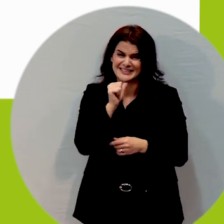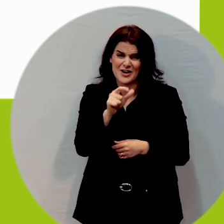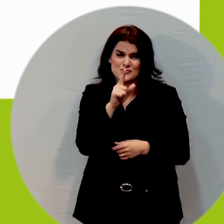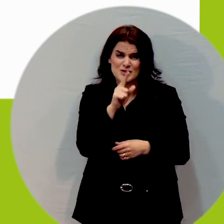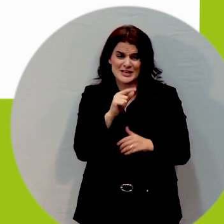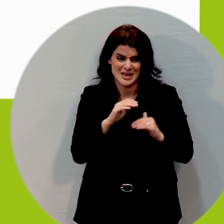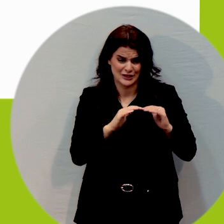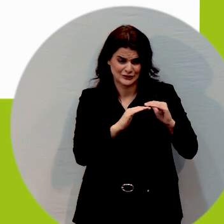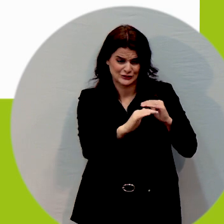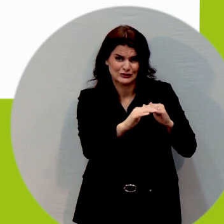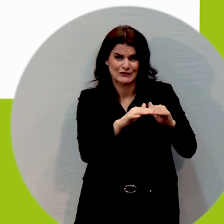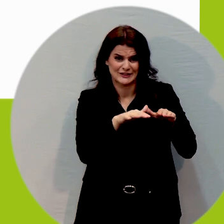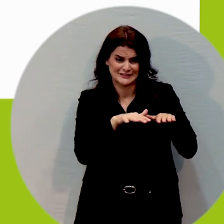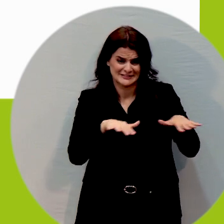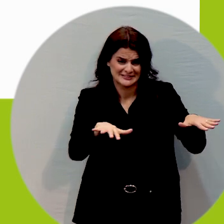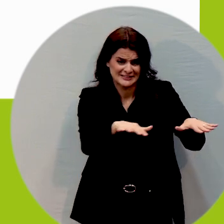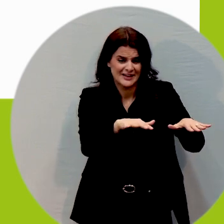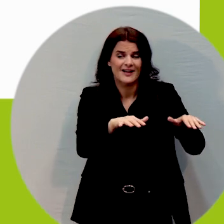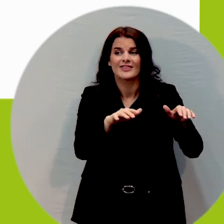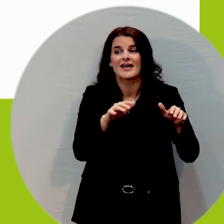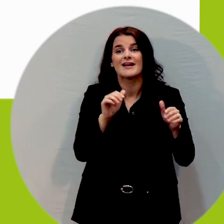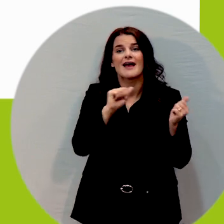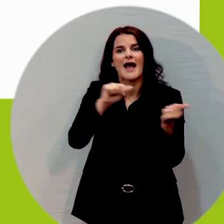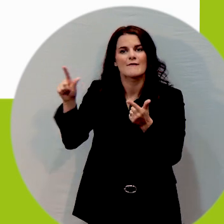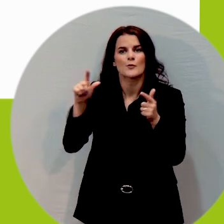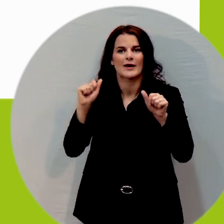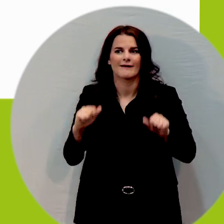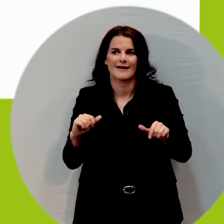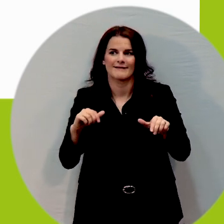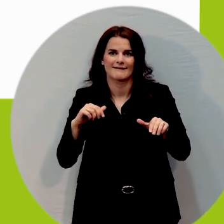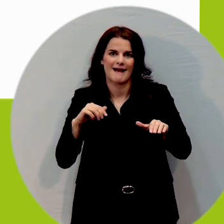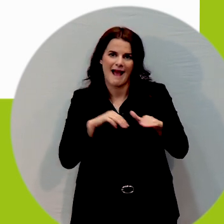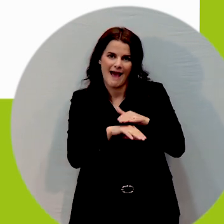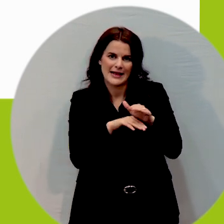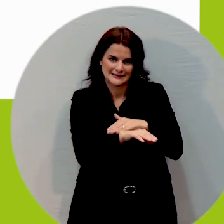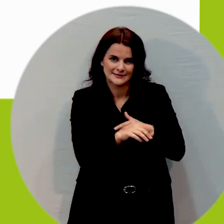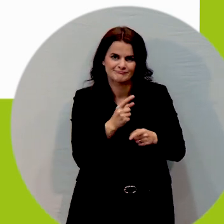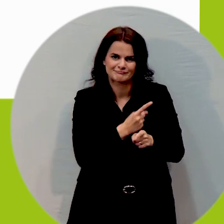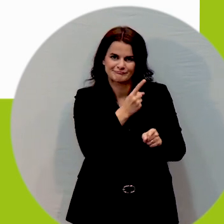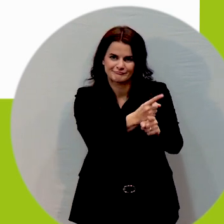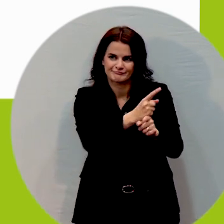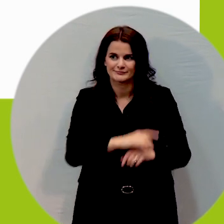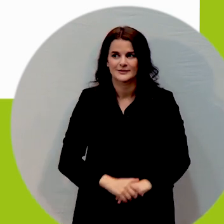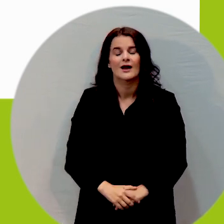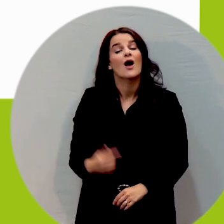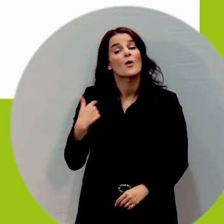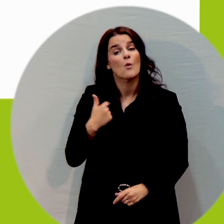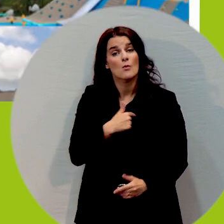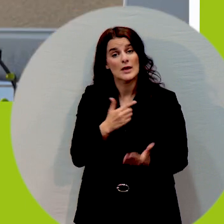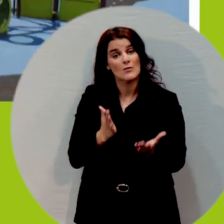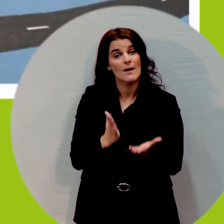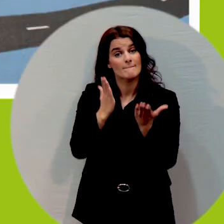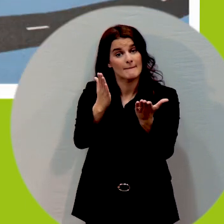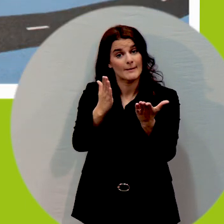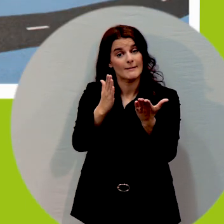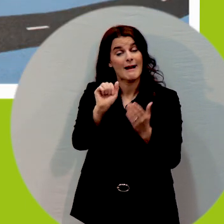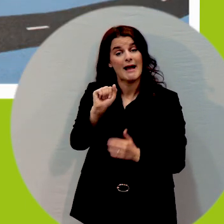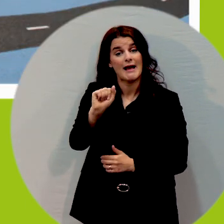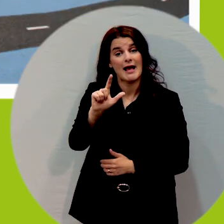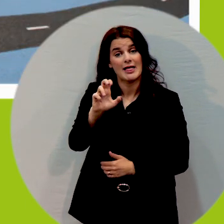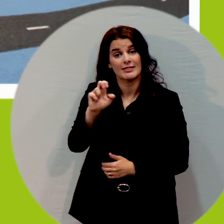can find easy to use so we are recommending that the city of Ireland consider